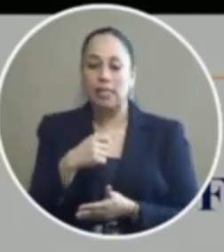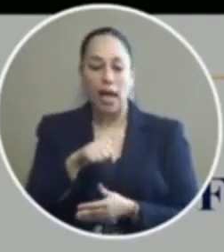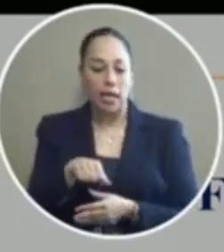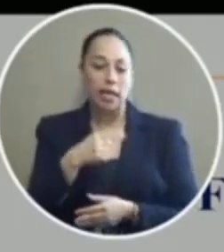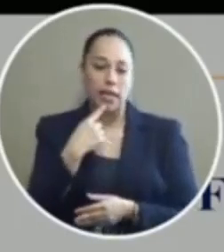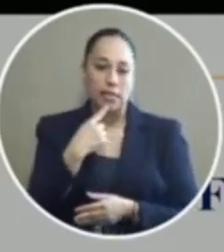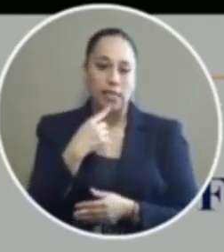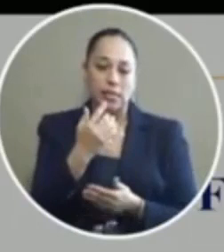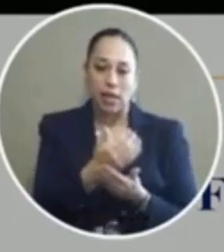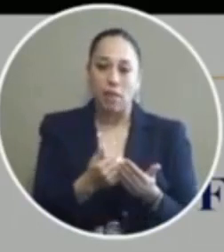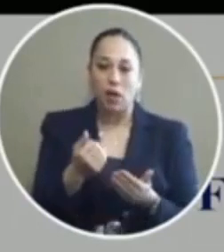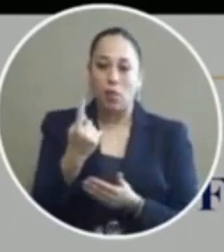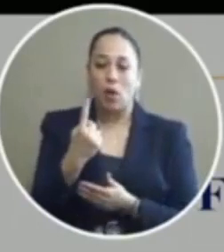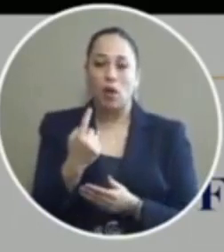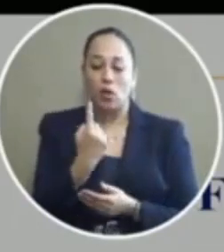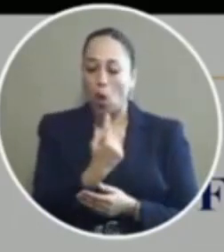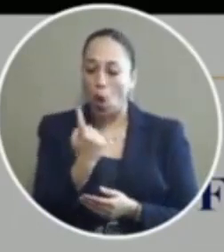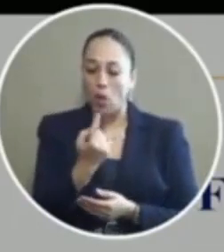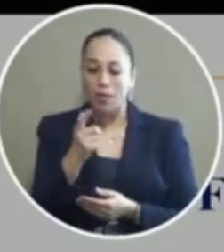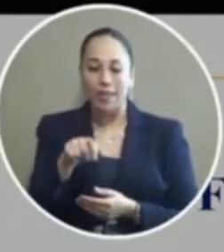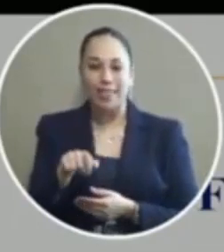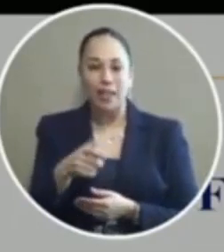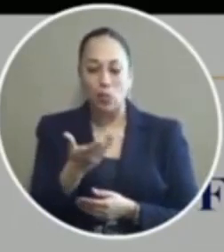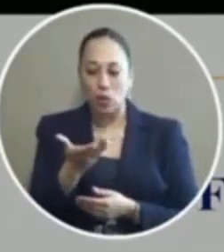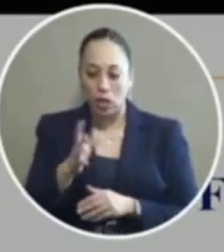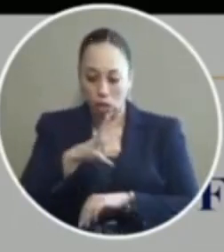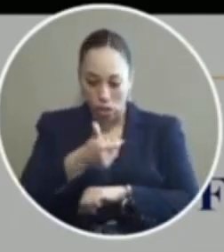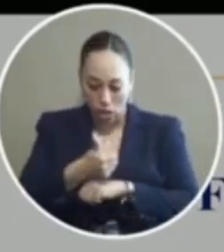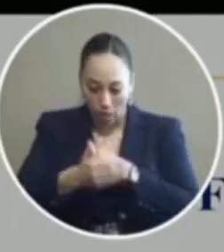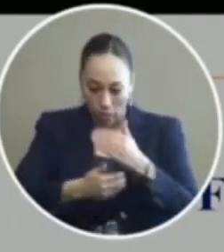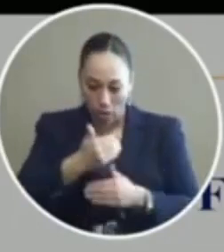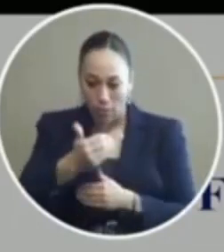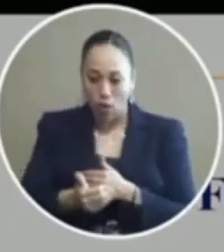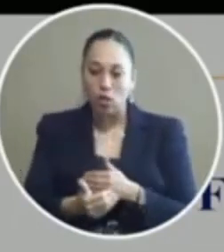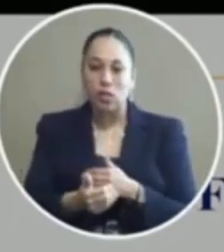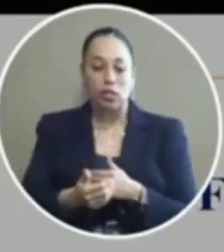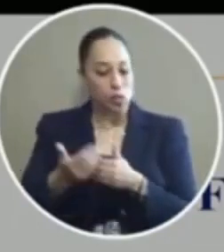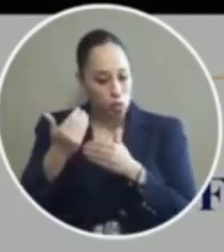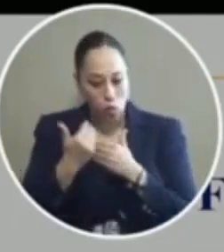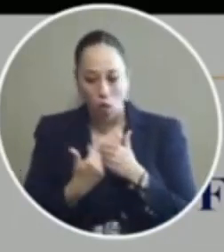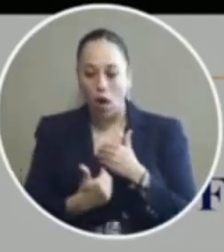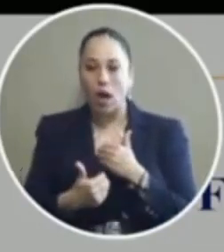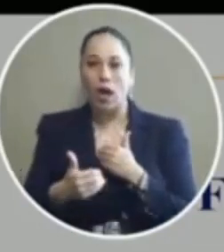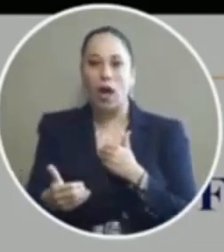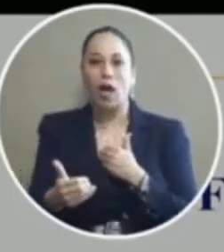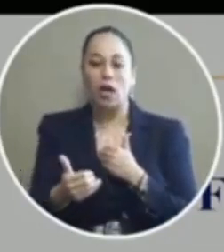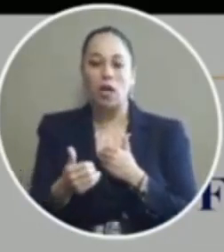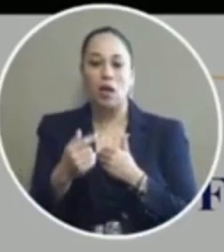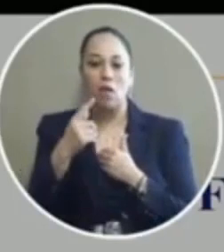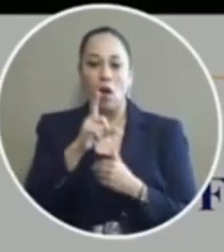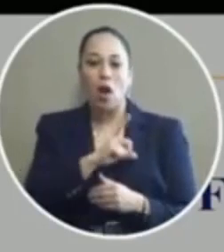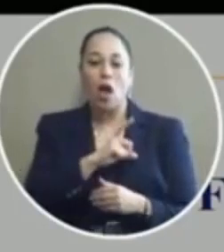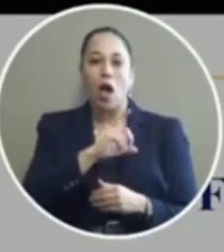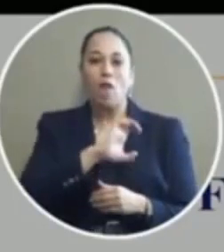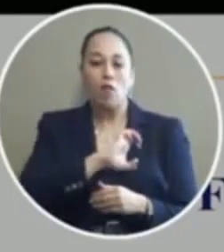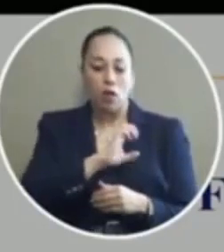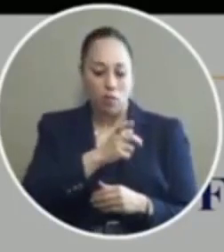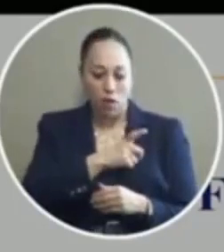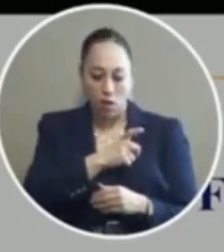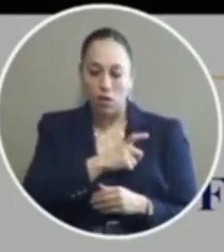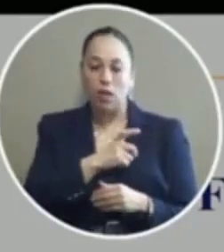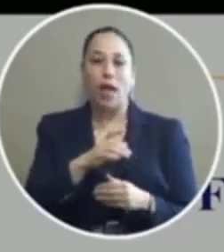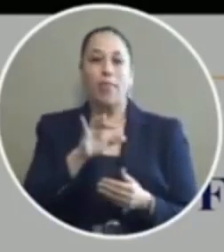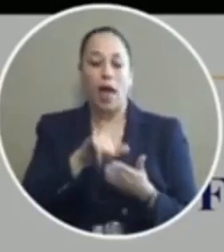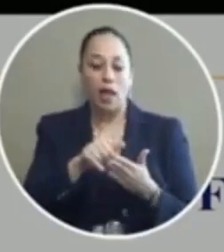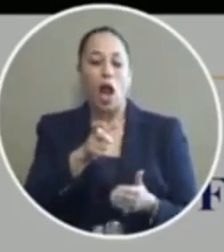everybody that the only thing we need to set up a process is the go-ahead from law enforcement at this point with